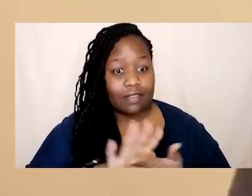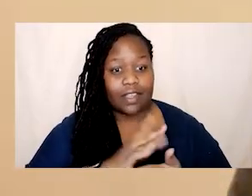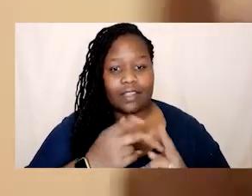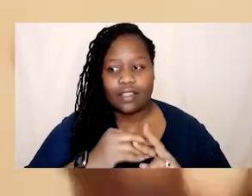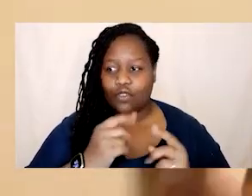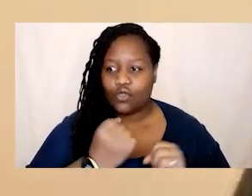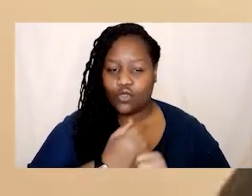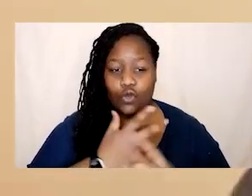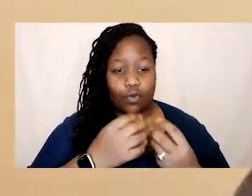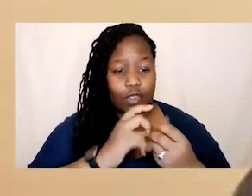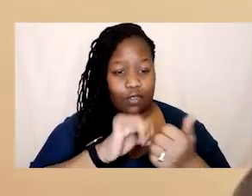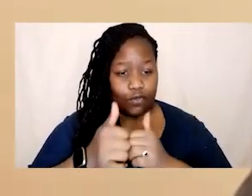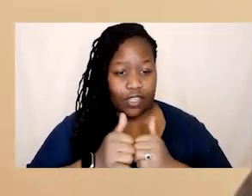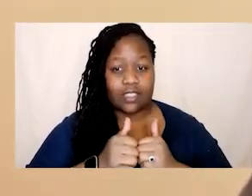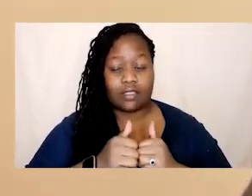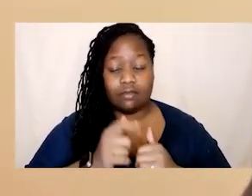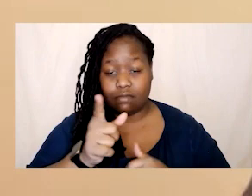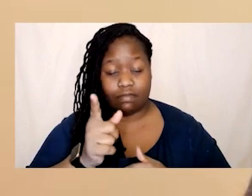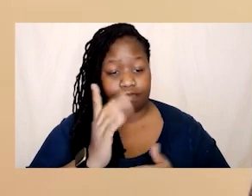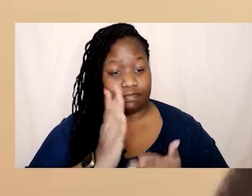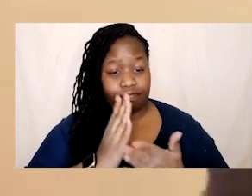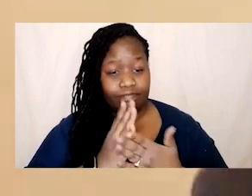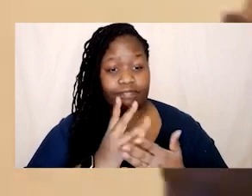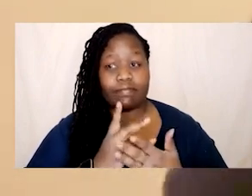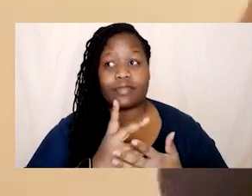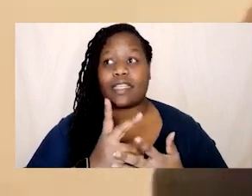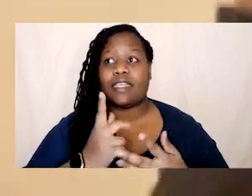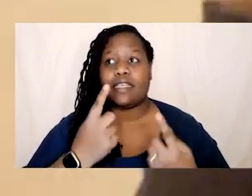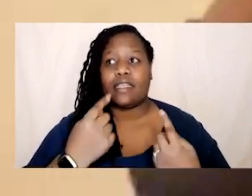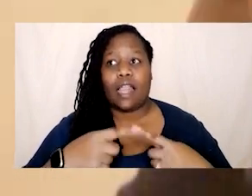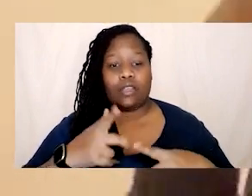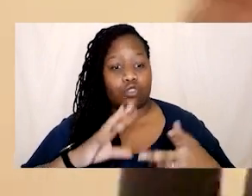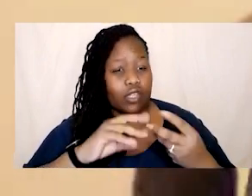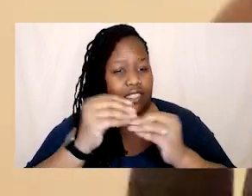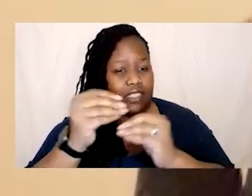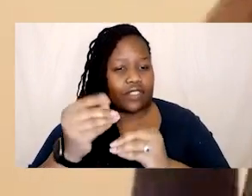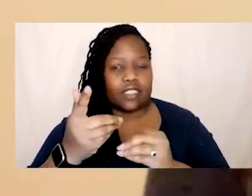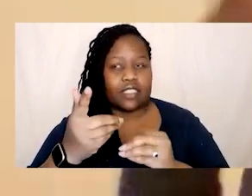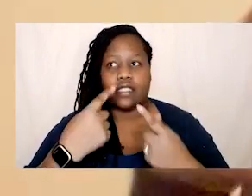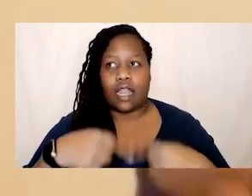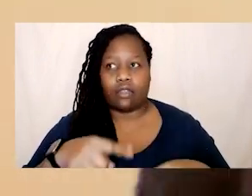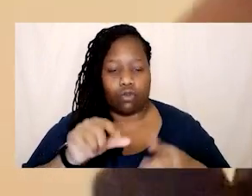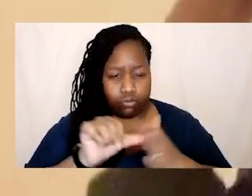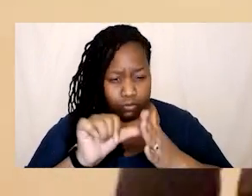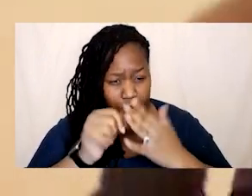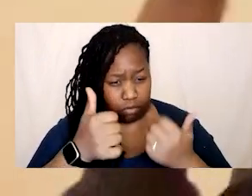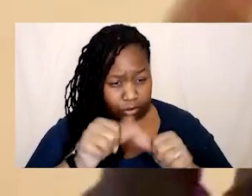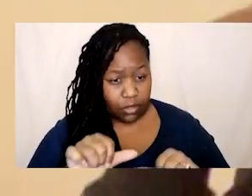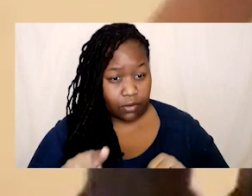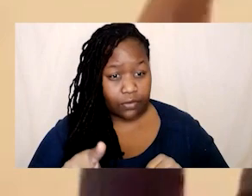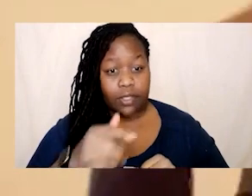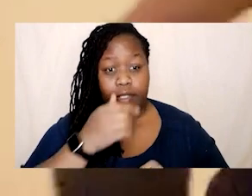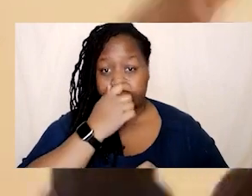it brings creativity as well it allows you to problem solve and it's i don't want to sit here and like act like i've got it all right like i'm